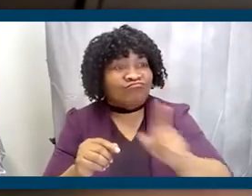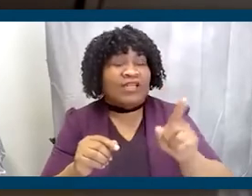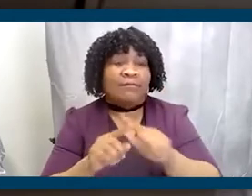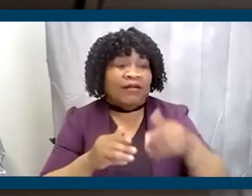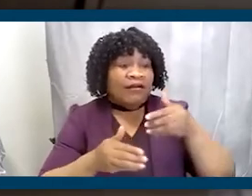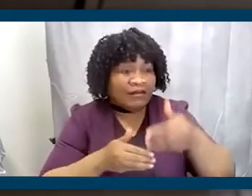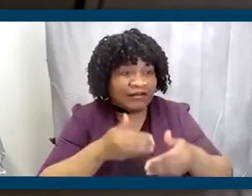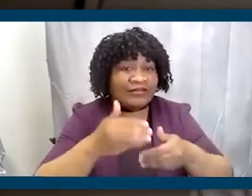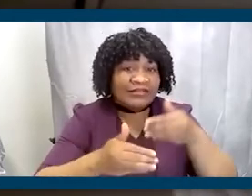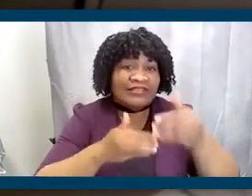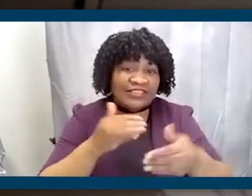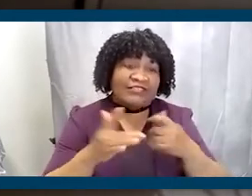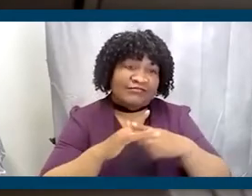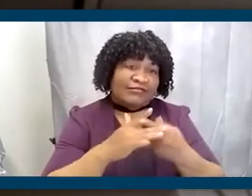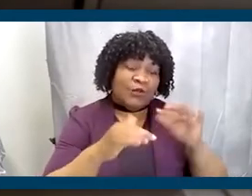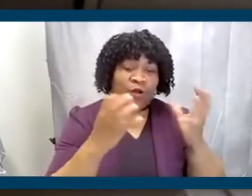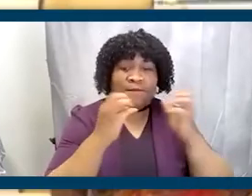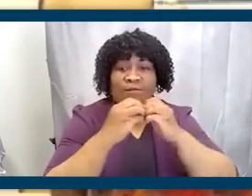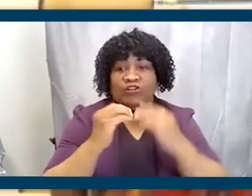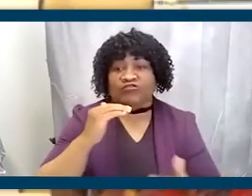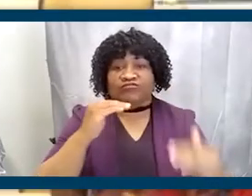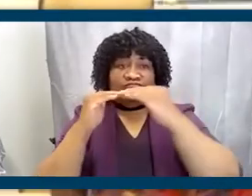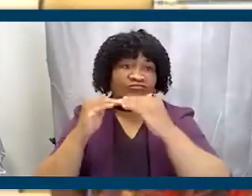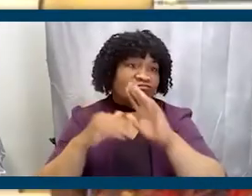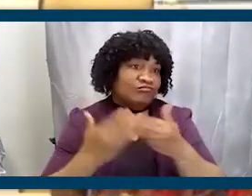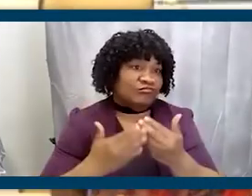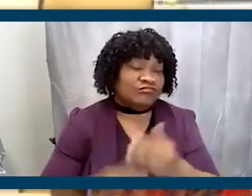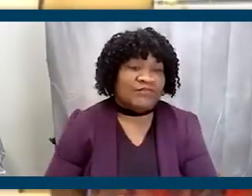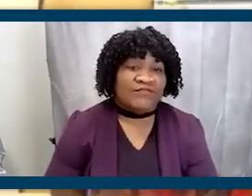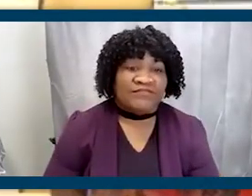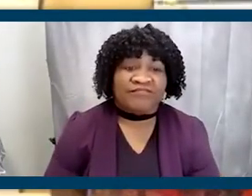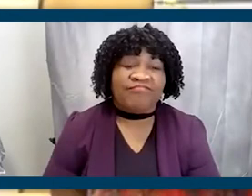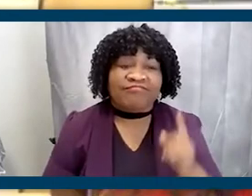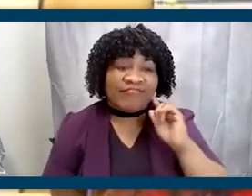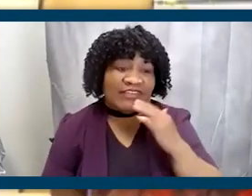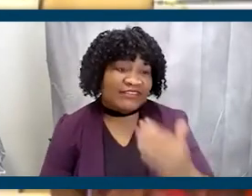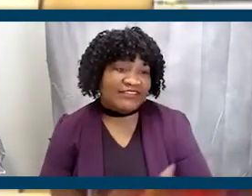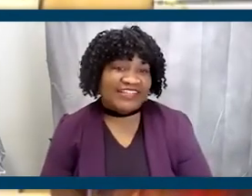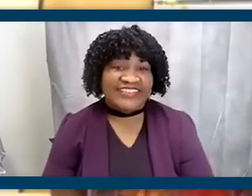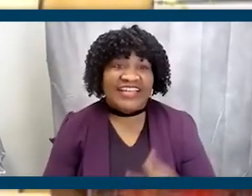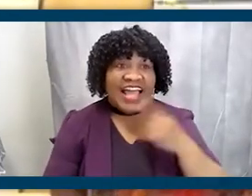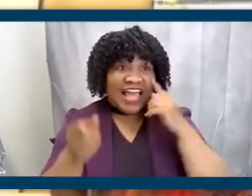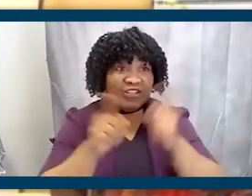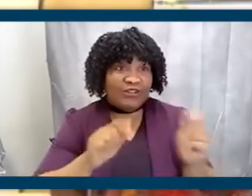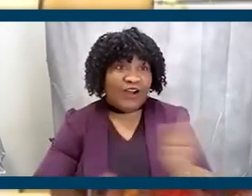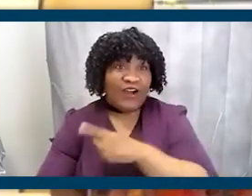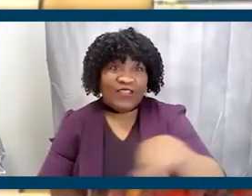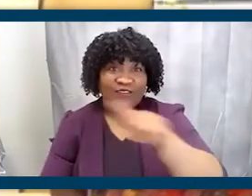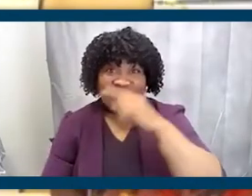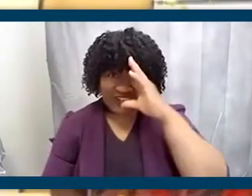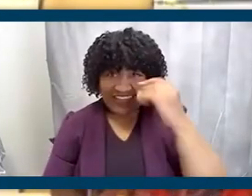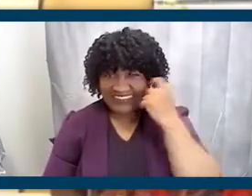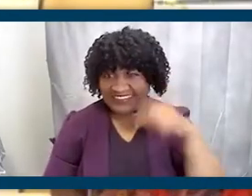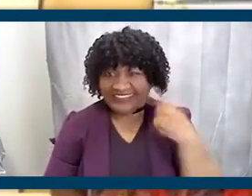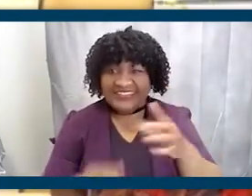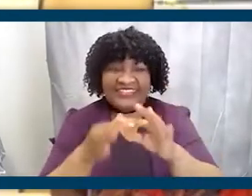moral arc is bending towards justice. Sounds great. Sounds great. You know, I, I really, I I agree with all of you guys in terms of what you've stated